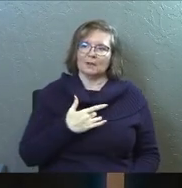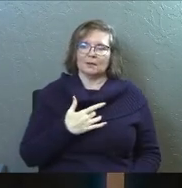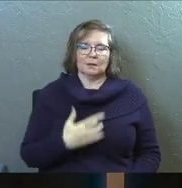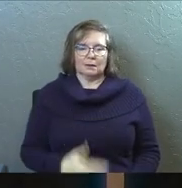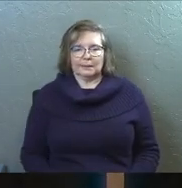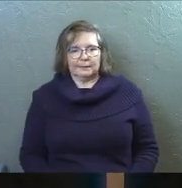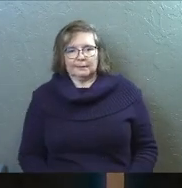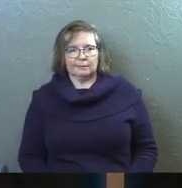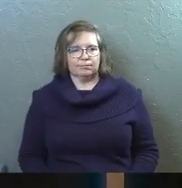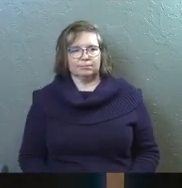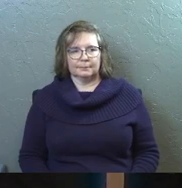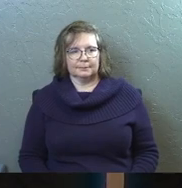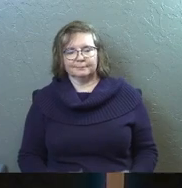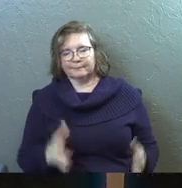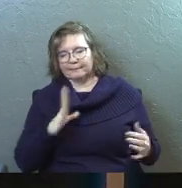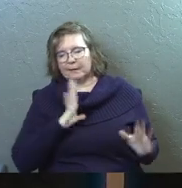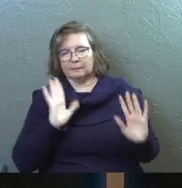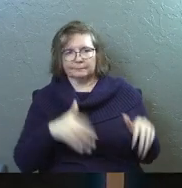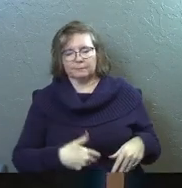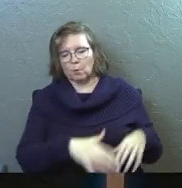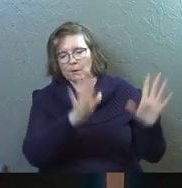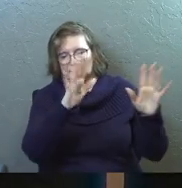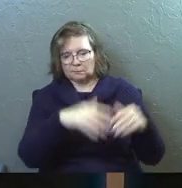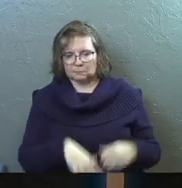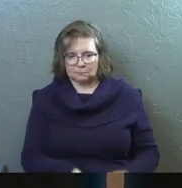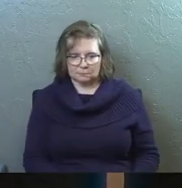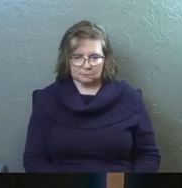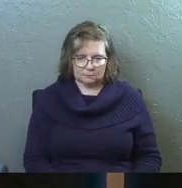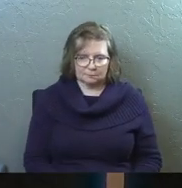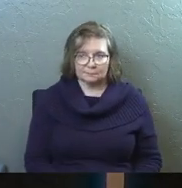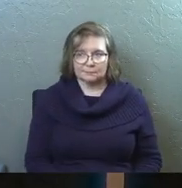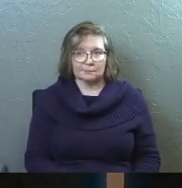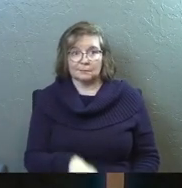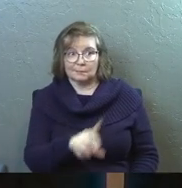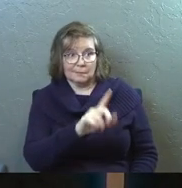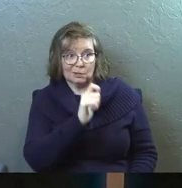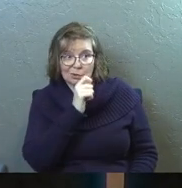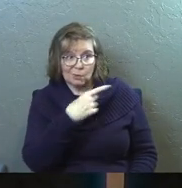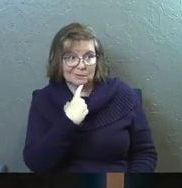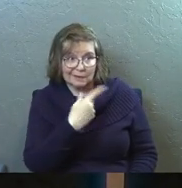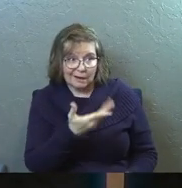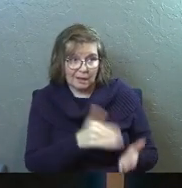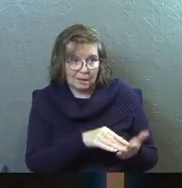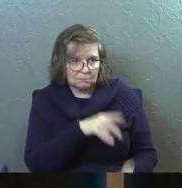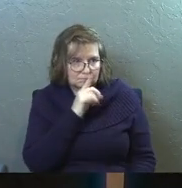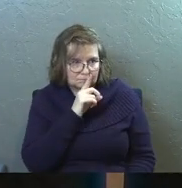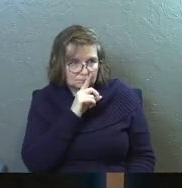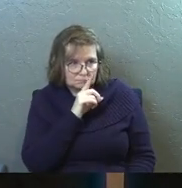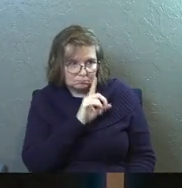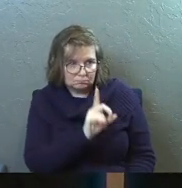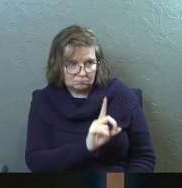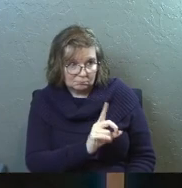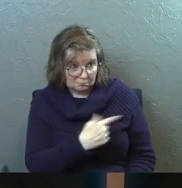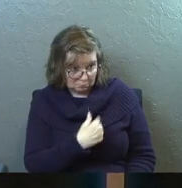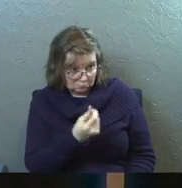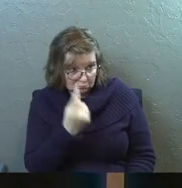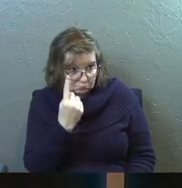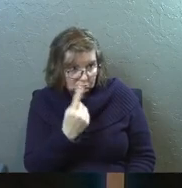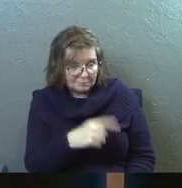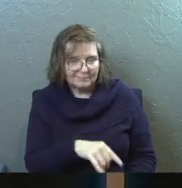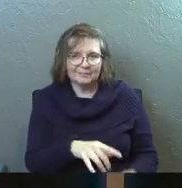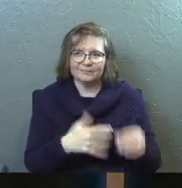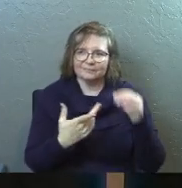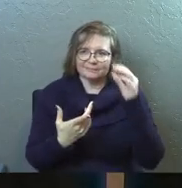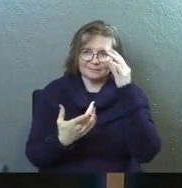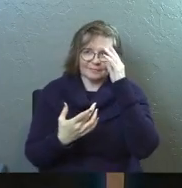they're like, all right, you guys go on now and don't say it again. You hear, you know,